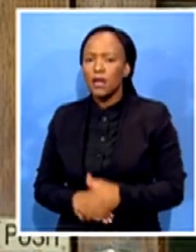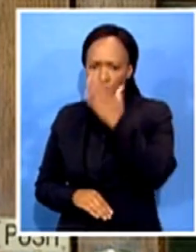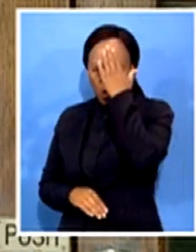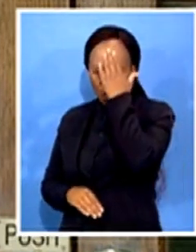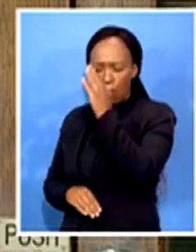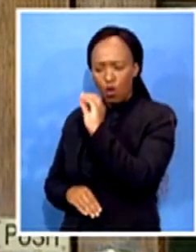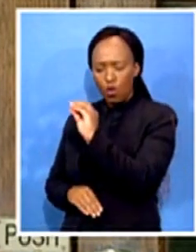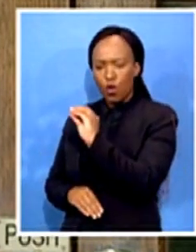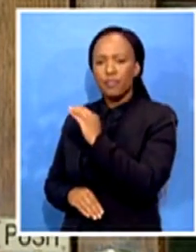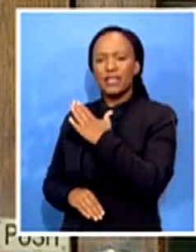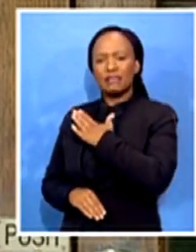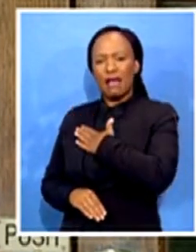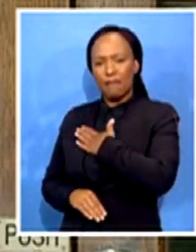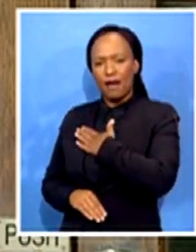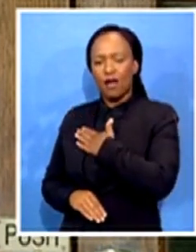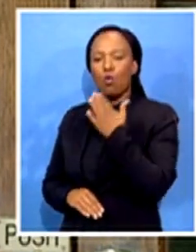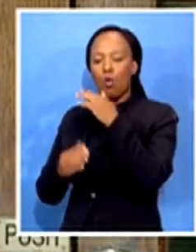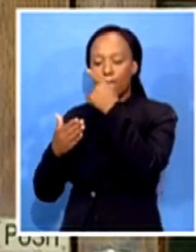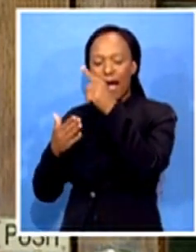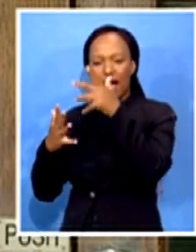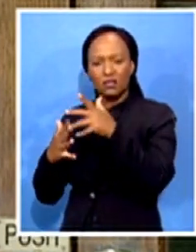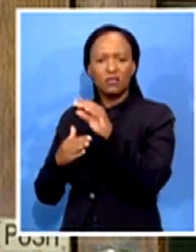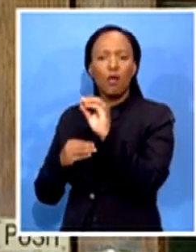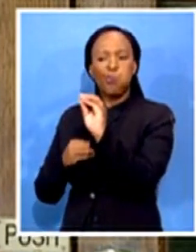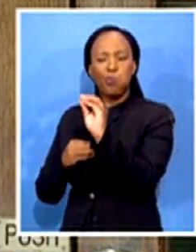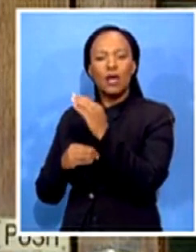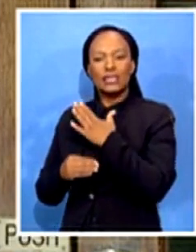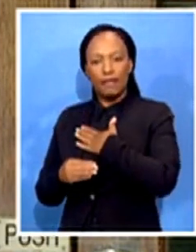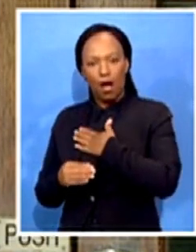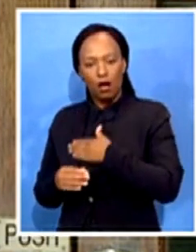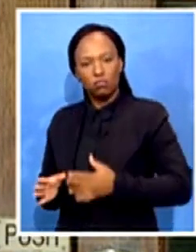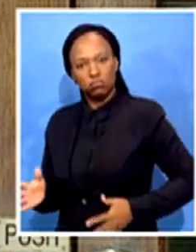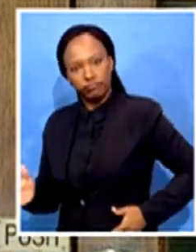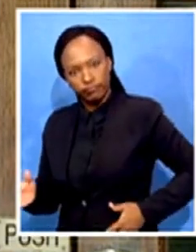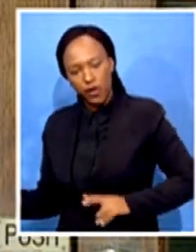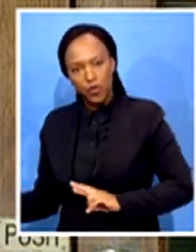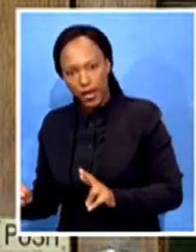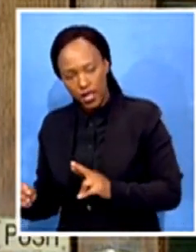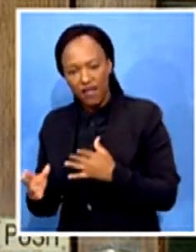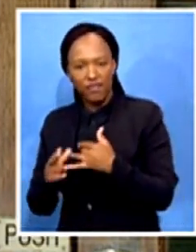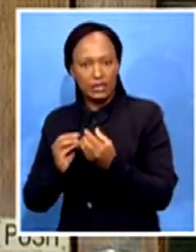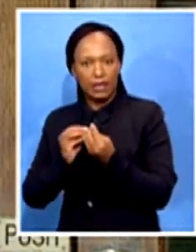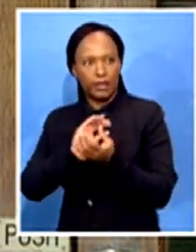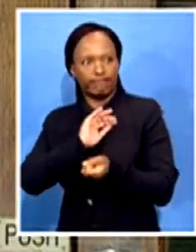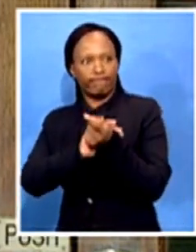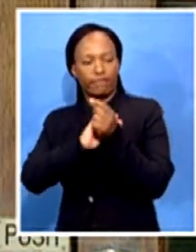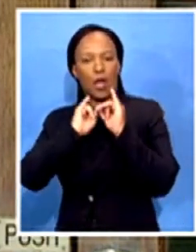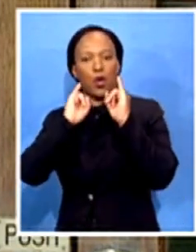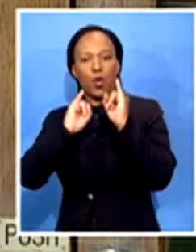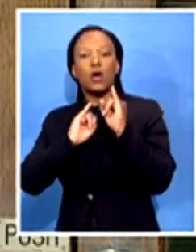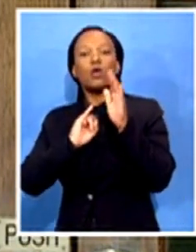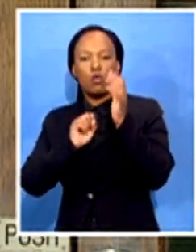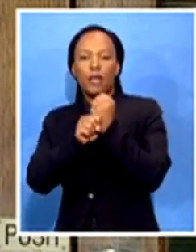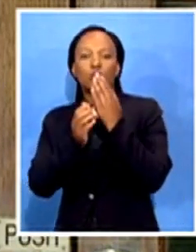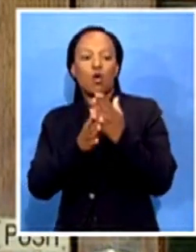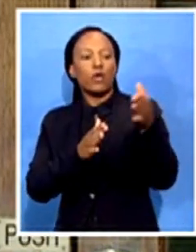in if there's any unforeseen circumstances. We will make sure that we bring in. Because our target is that by the